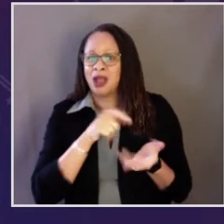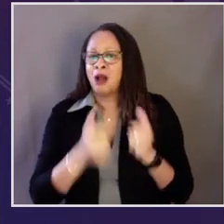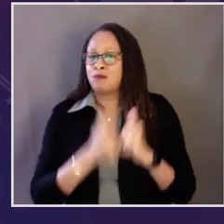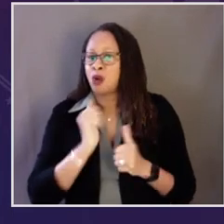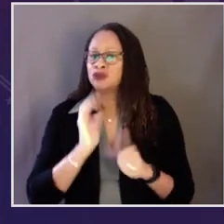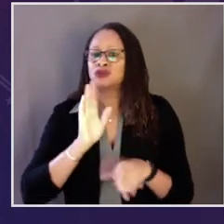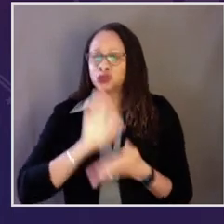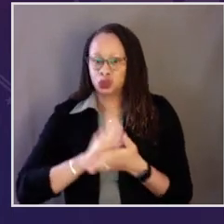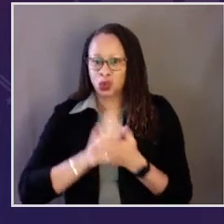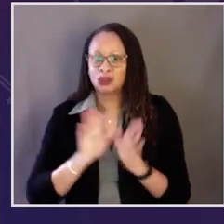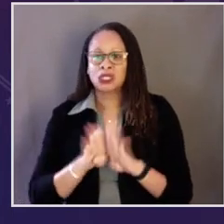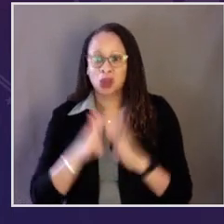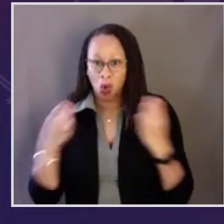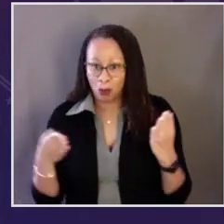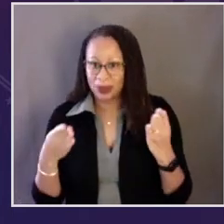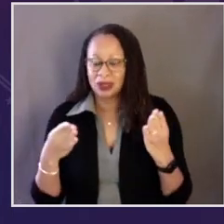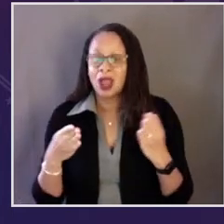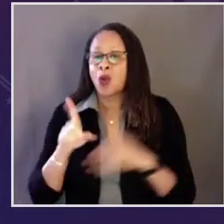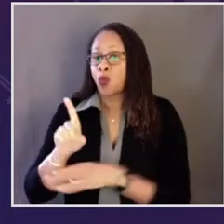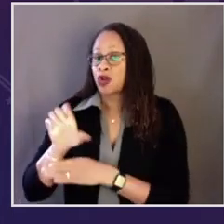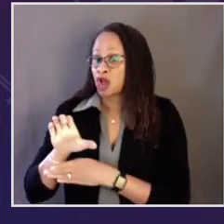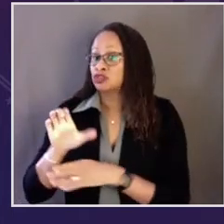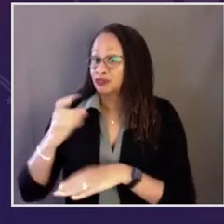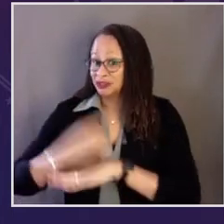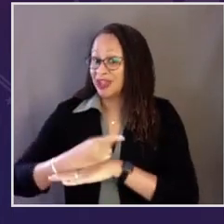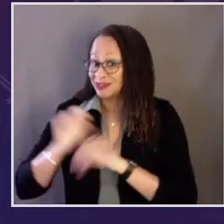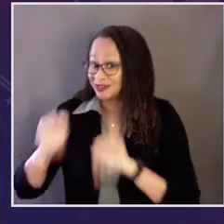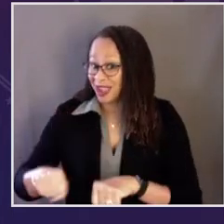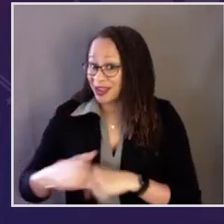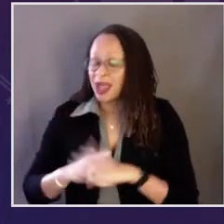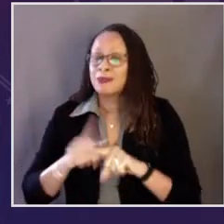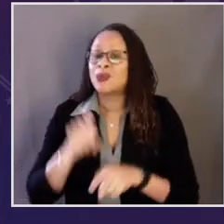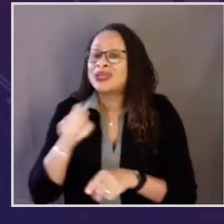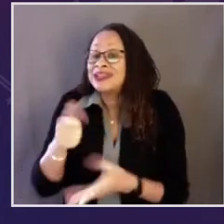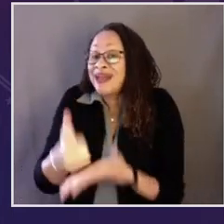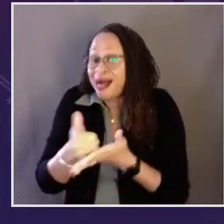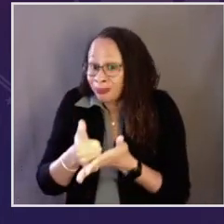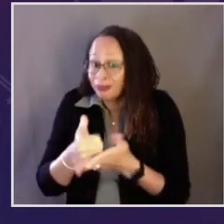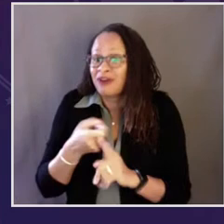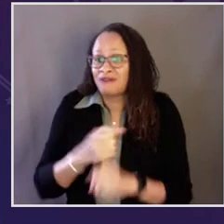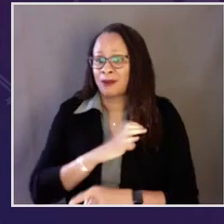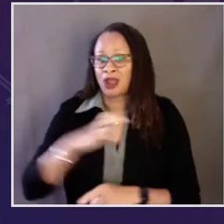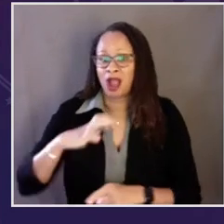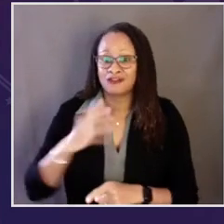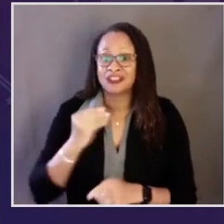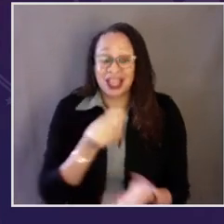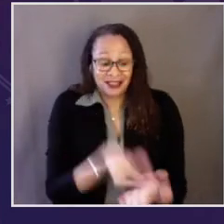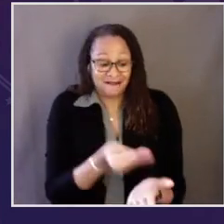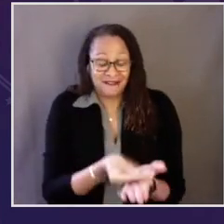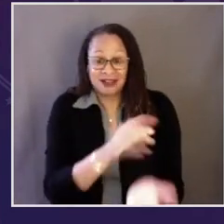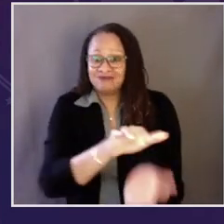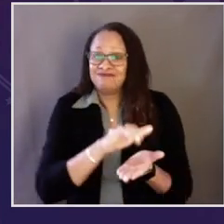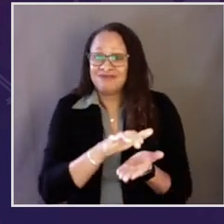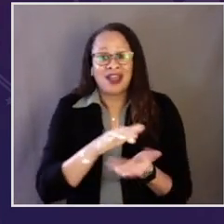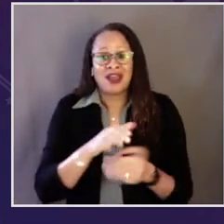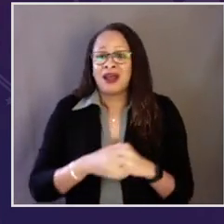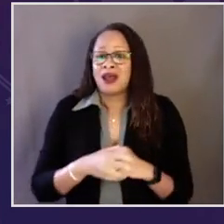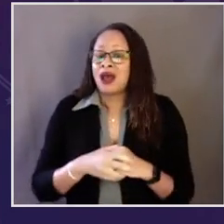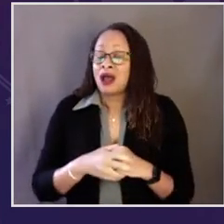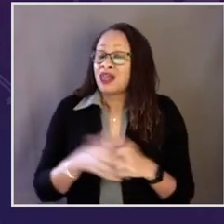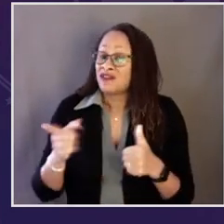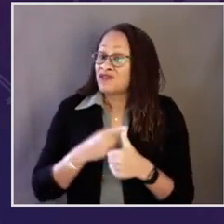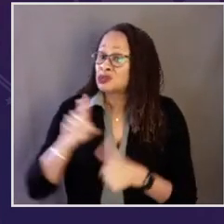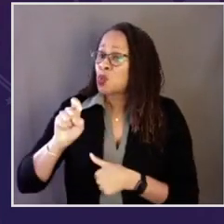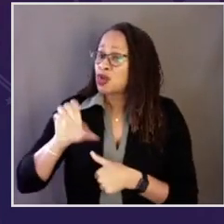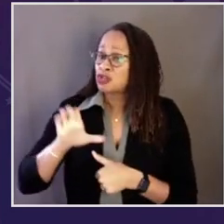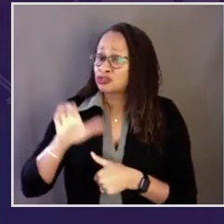funding from Congress, we can get most of our schools open in 100 days. But we need the help from the Congress and the funding.